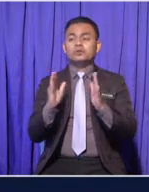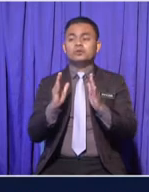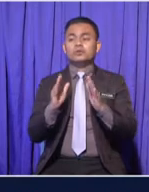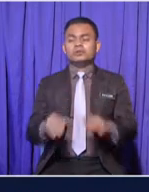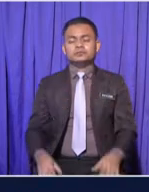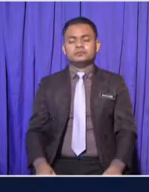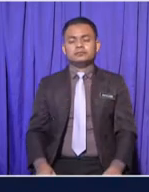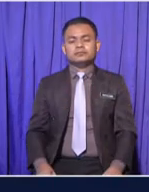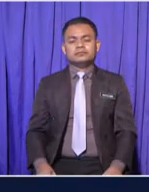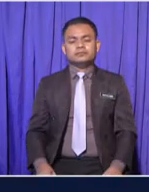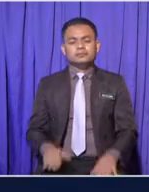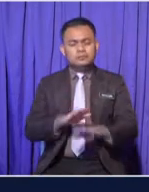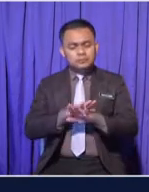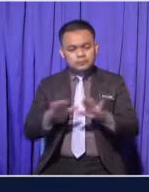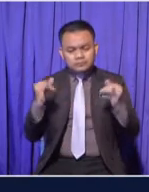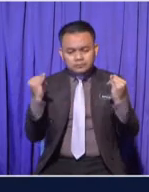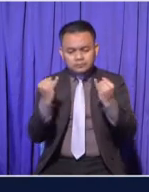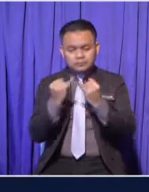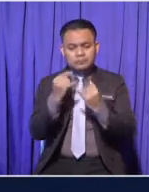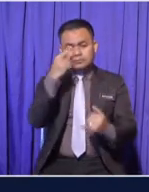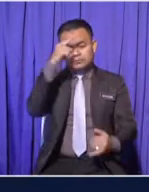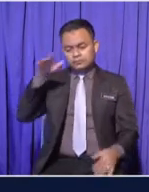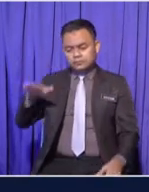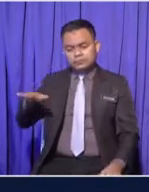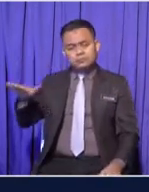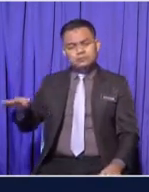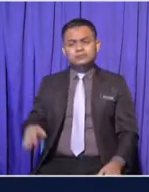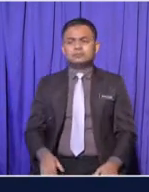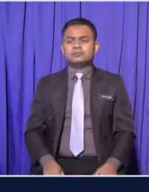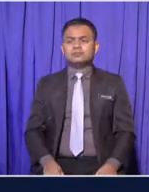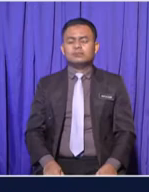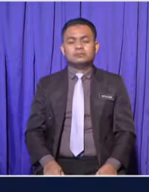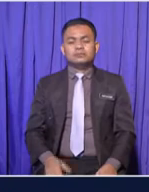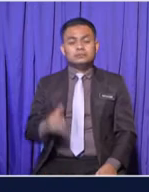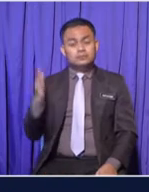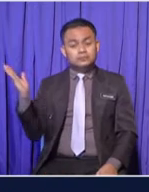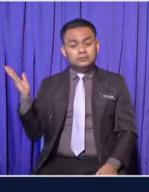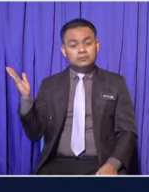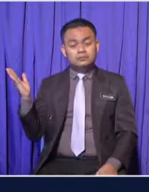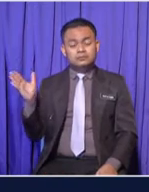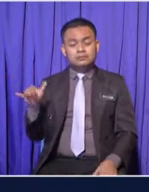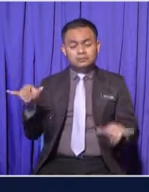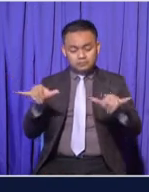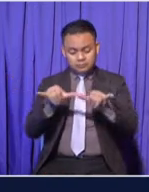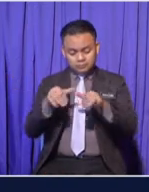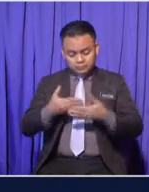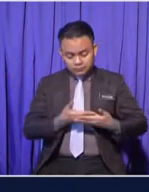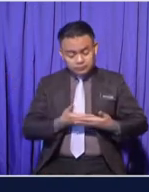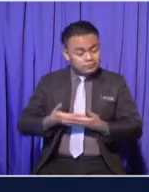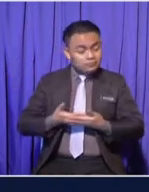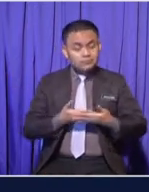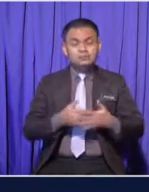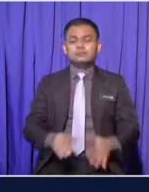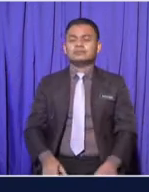and cannot fit a toddler's size This is a baby's size